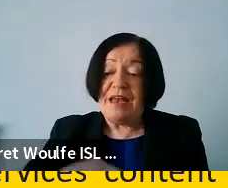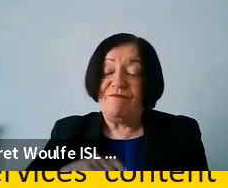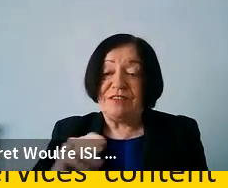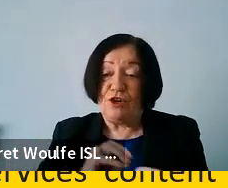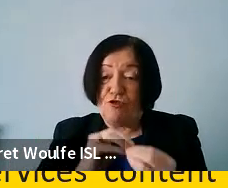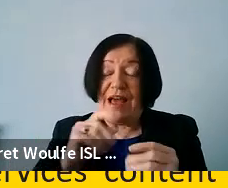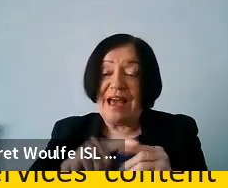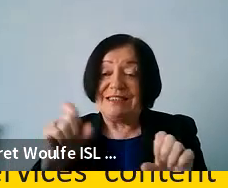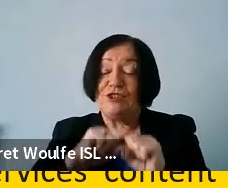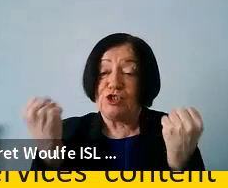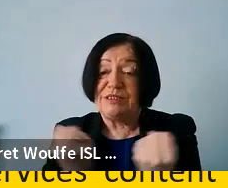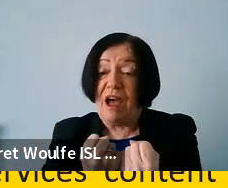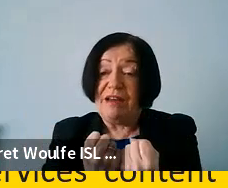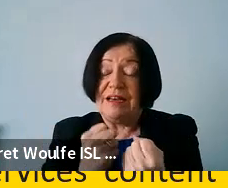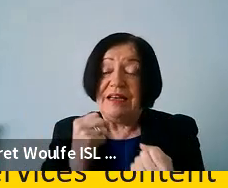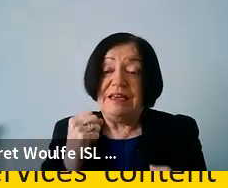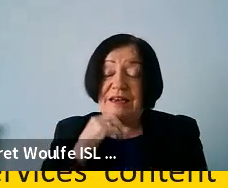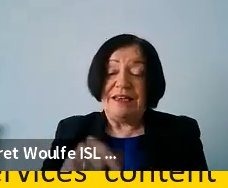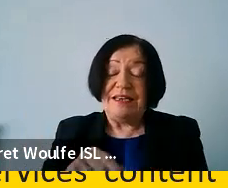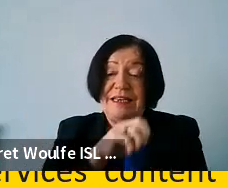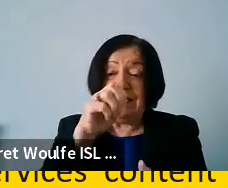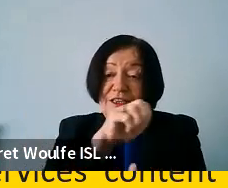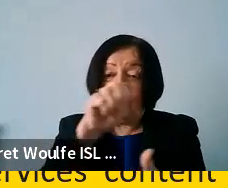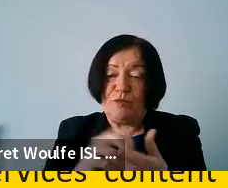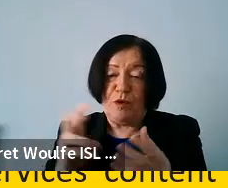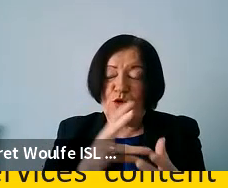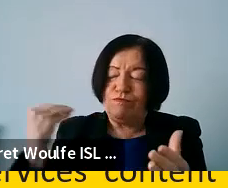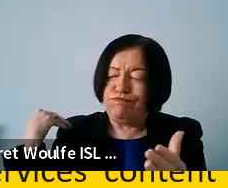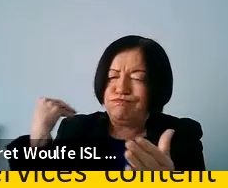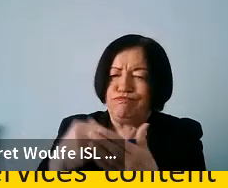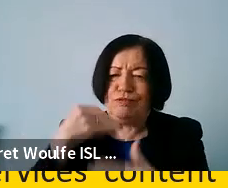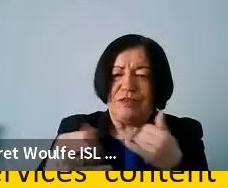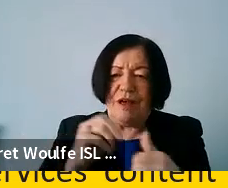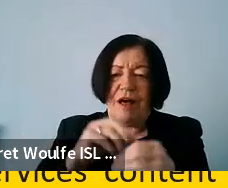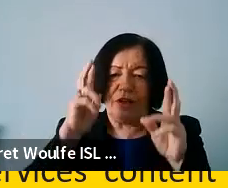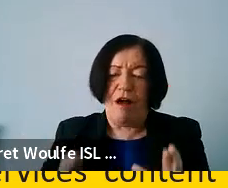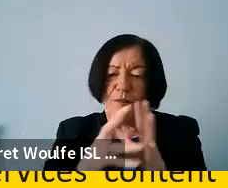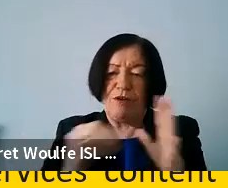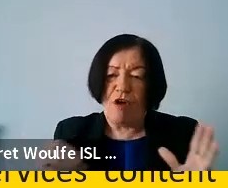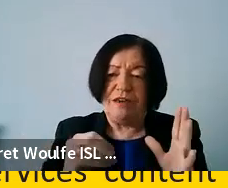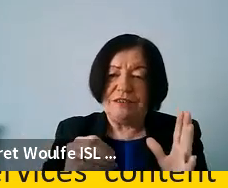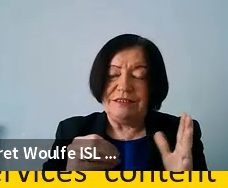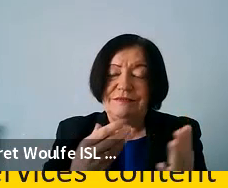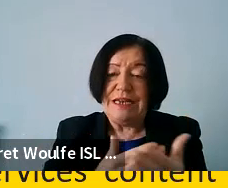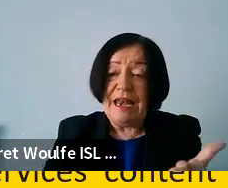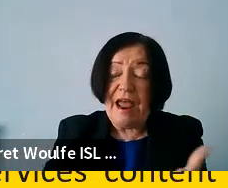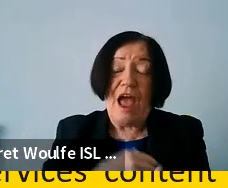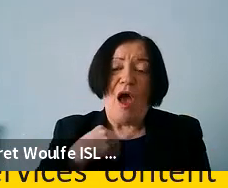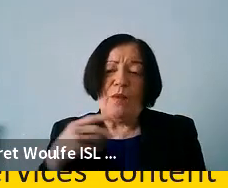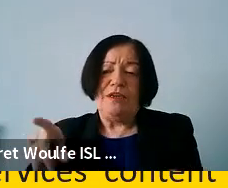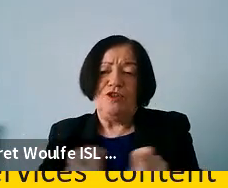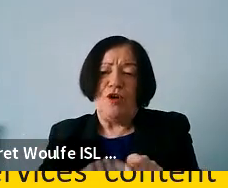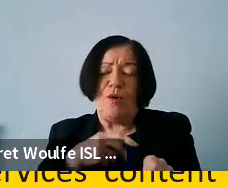and the society. And this is because the EU has been working for many years on a copyright directive. Then we have also